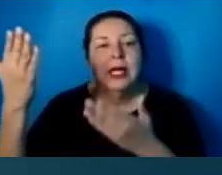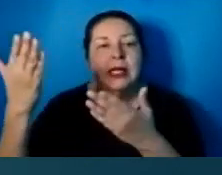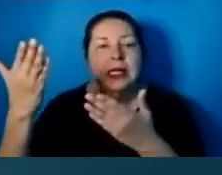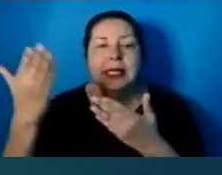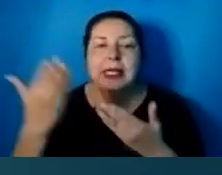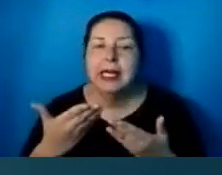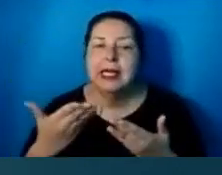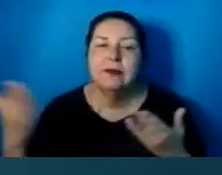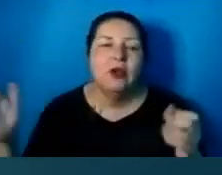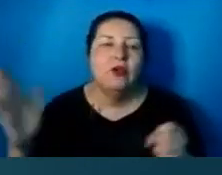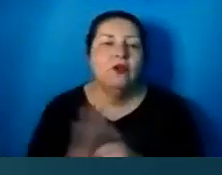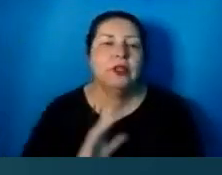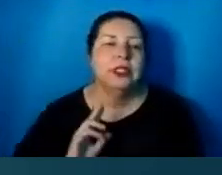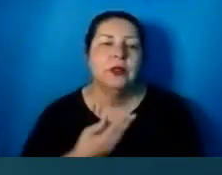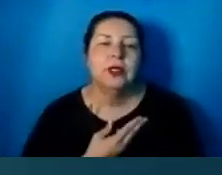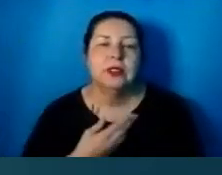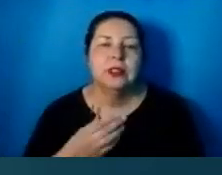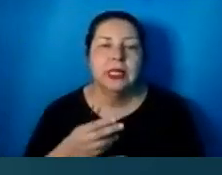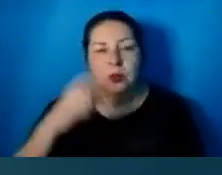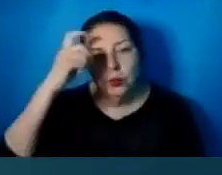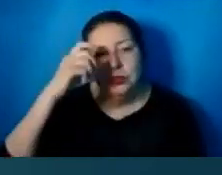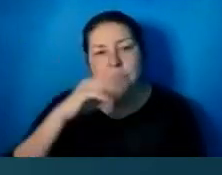on us in all wisdom and insight.